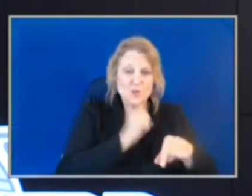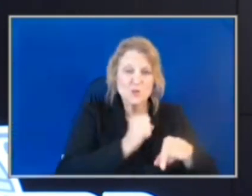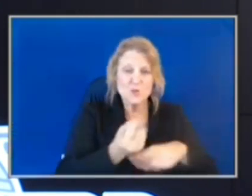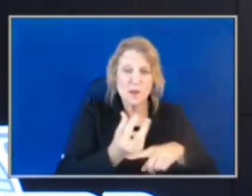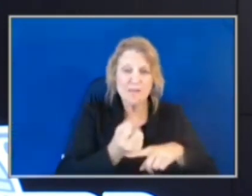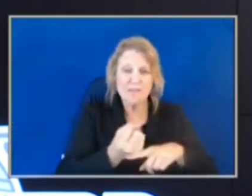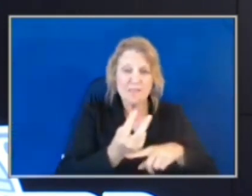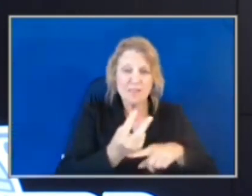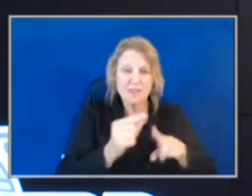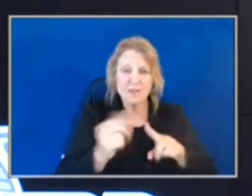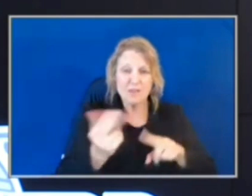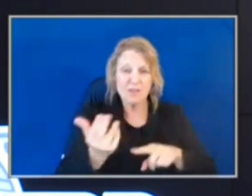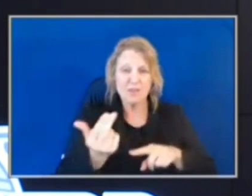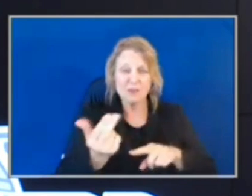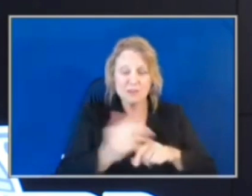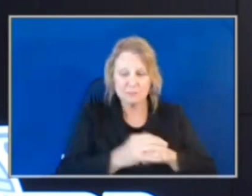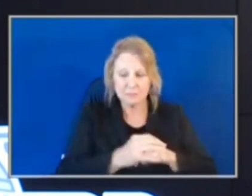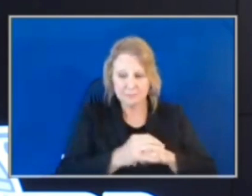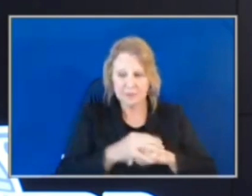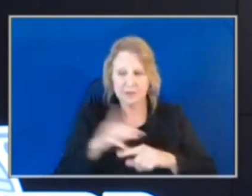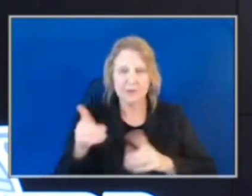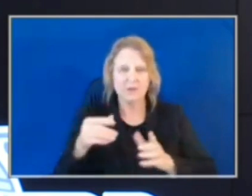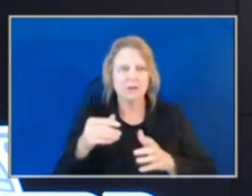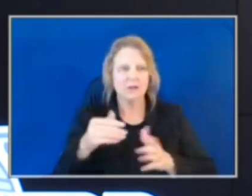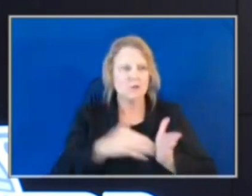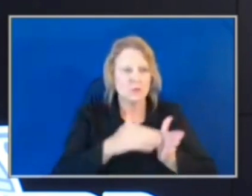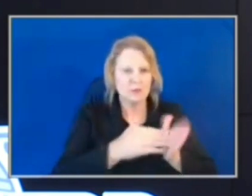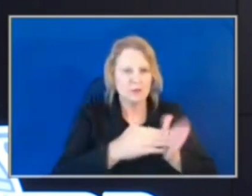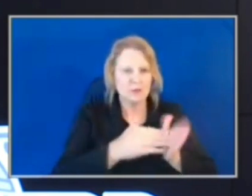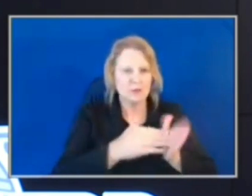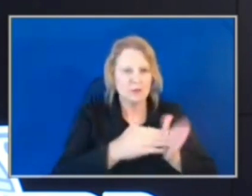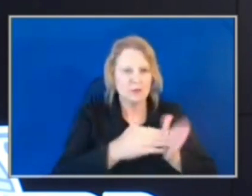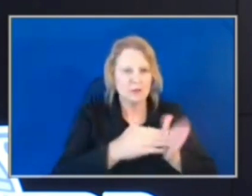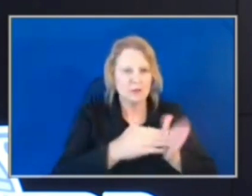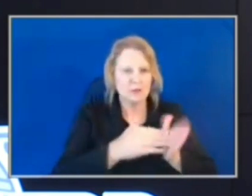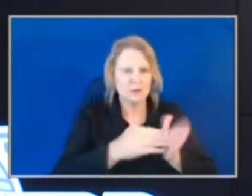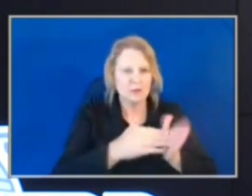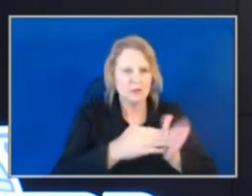Many of our offenders repeatedly steal cars after being caught multiple times.